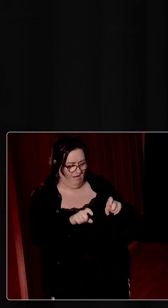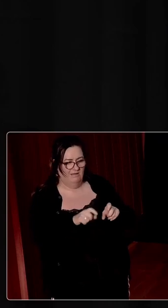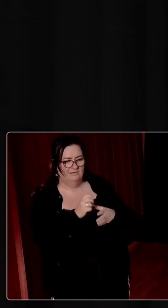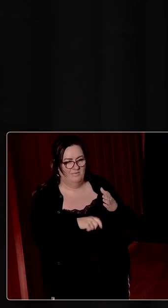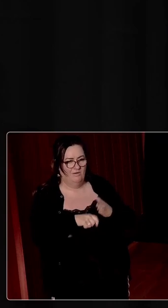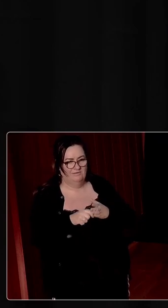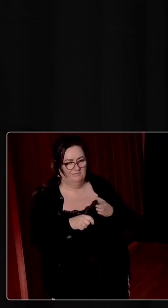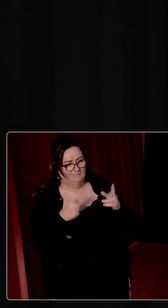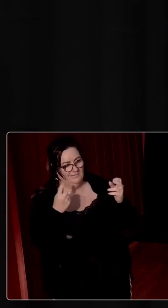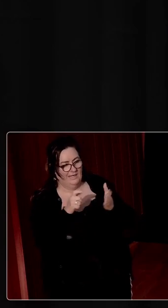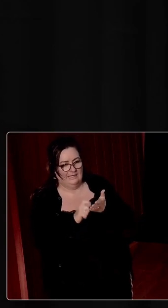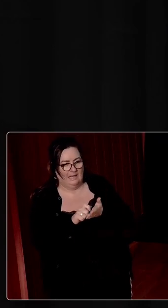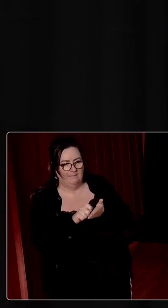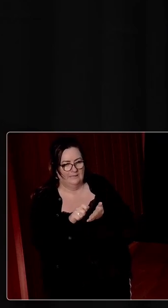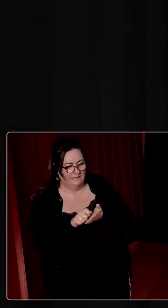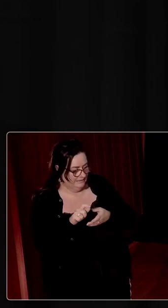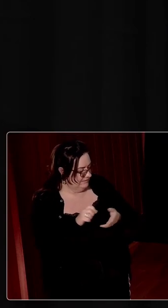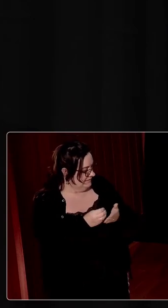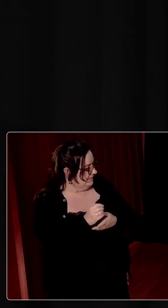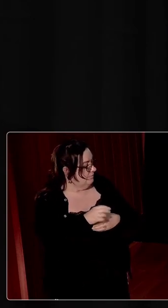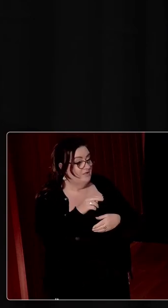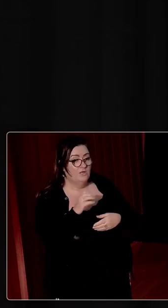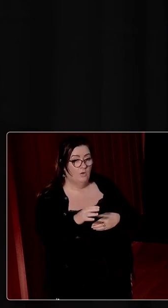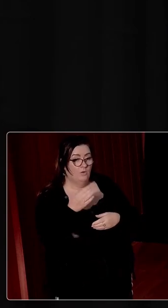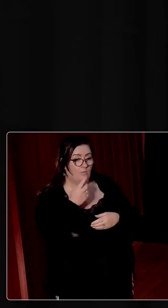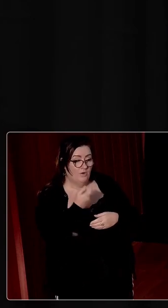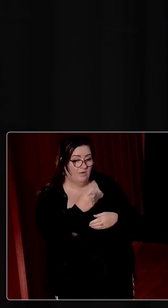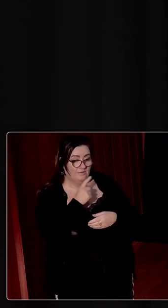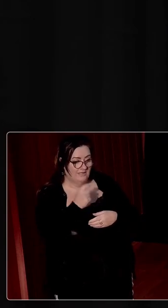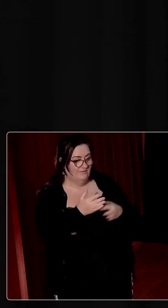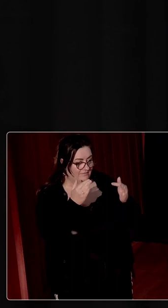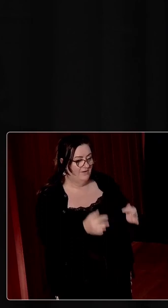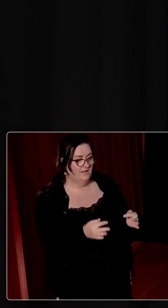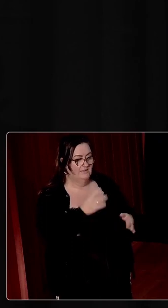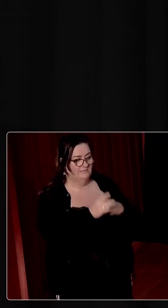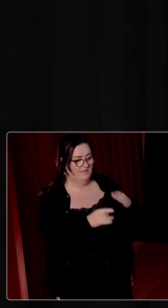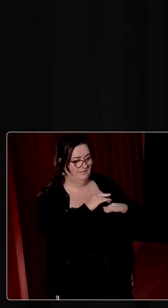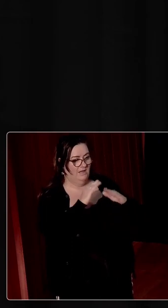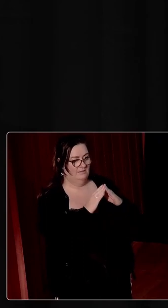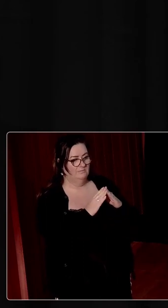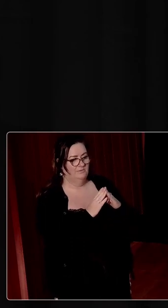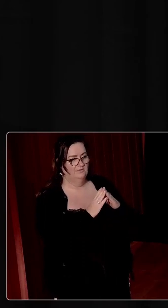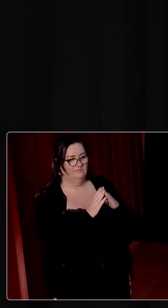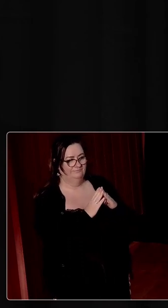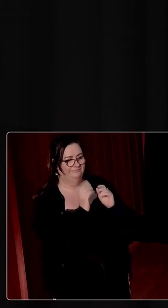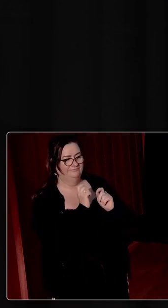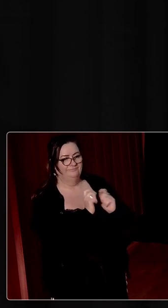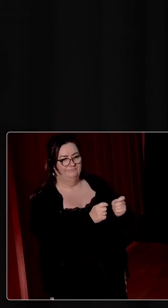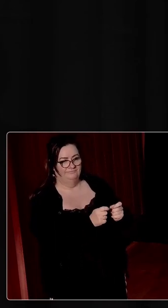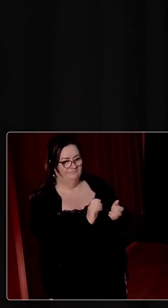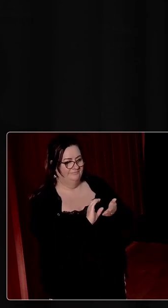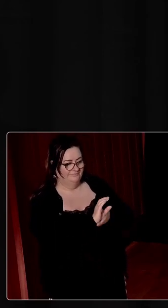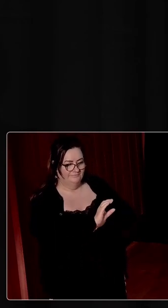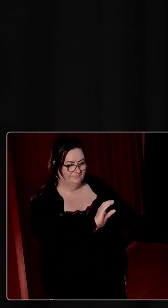up until the 1950s, when Noel Brown decided that he would finally make the hospitals a charge on the state. So maybe some of the issues